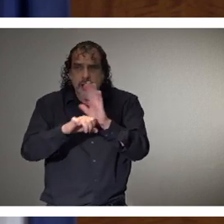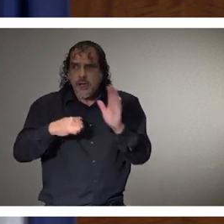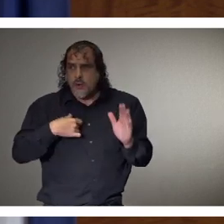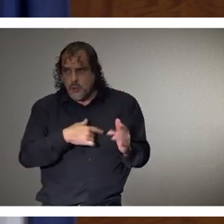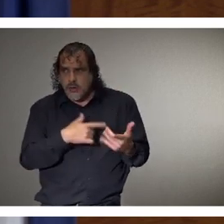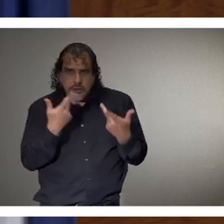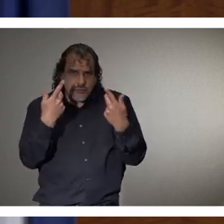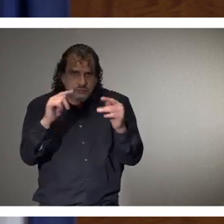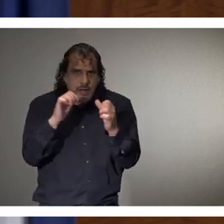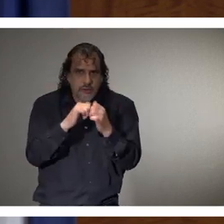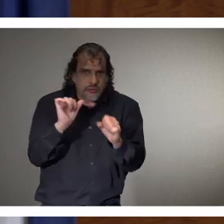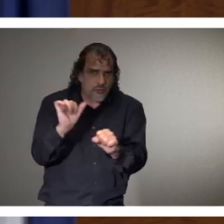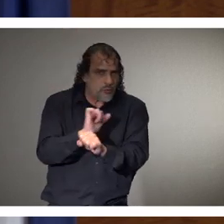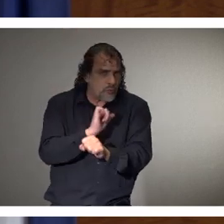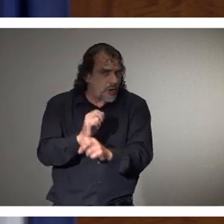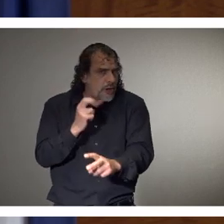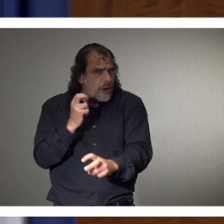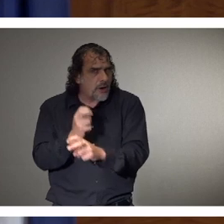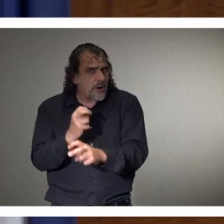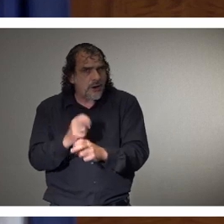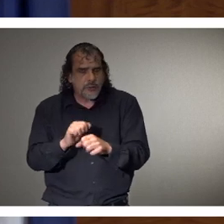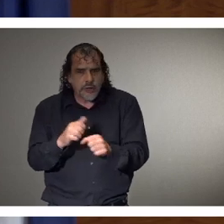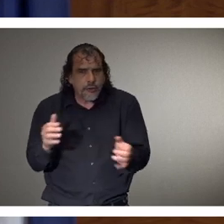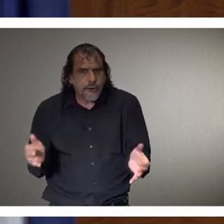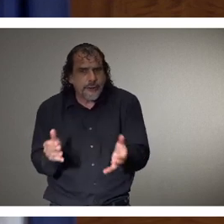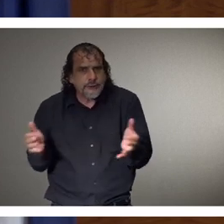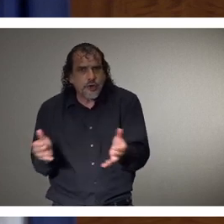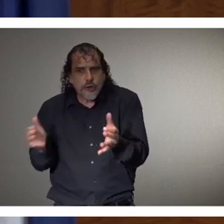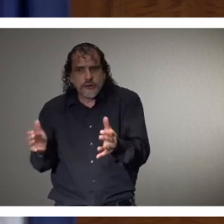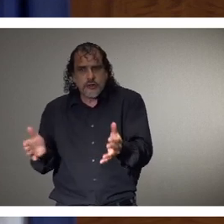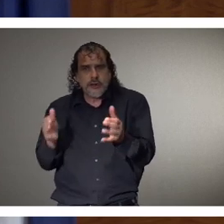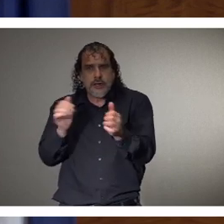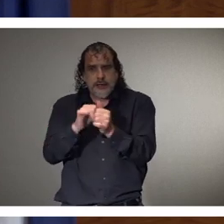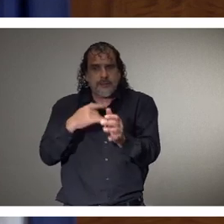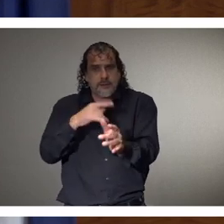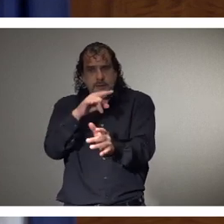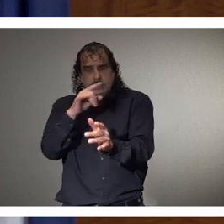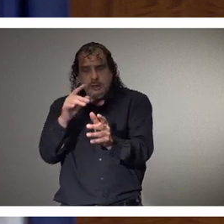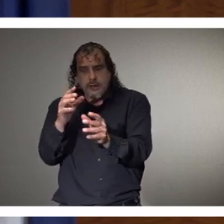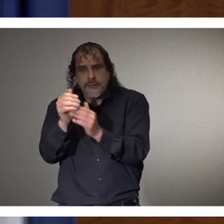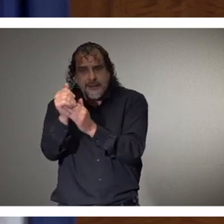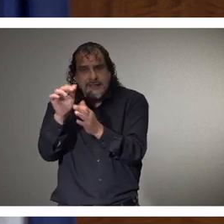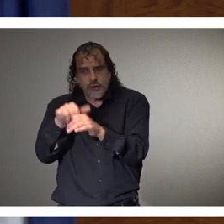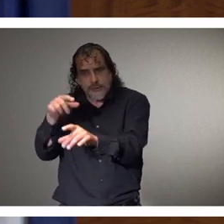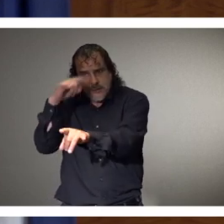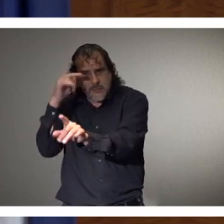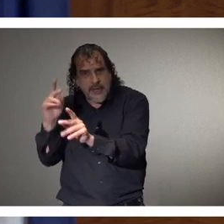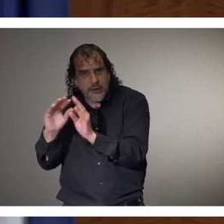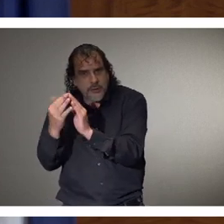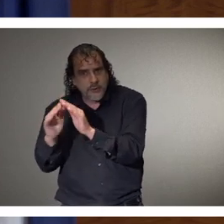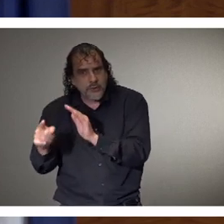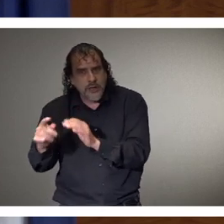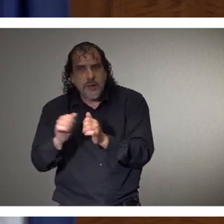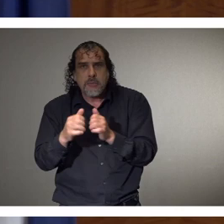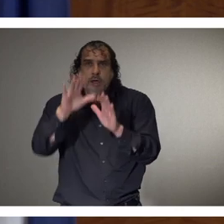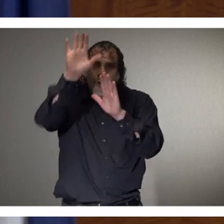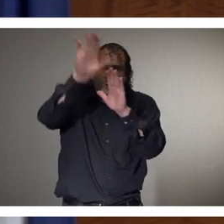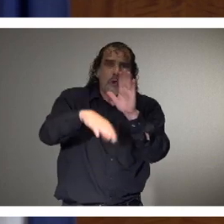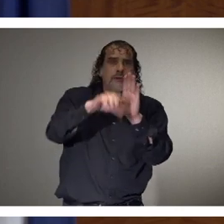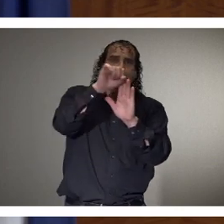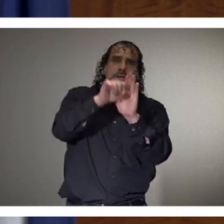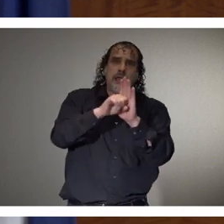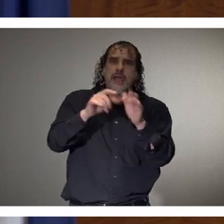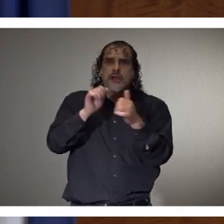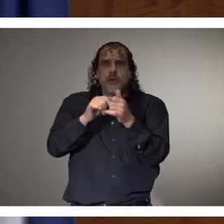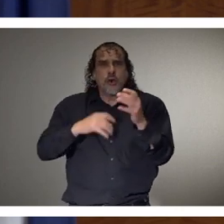encouraging, um, uh, leaders, uh, in the African American community, but, but leaders across our state, to also step up